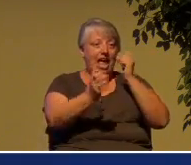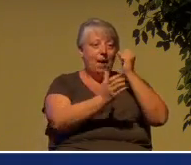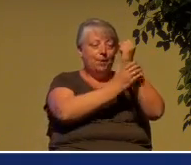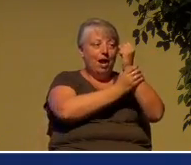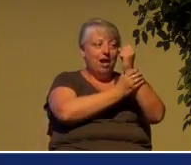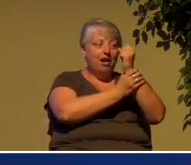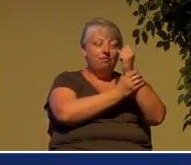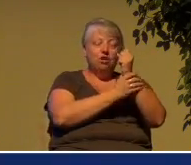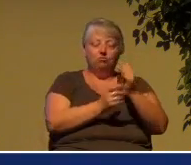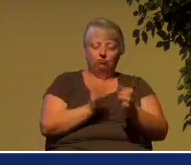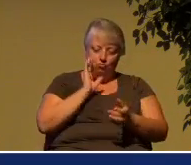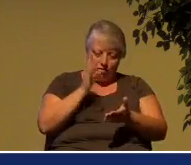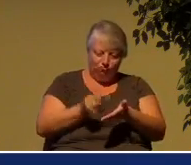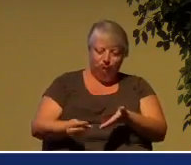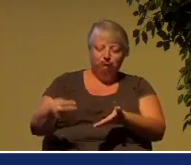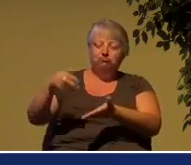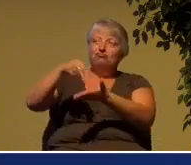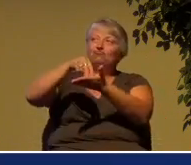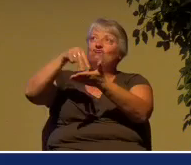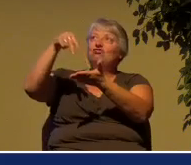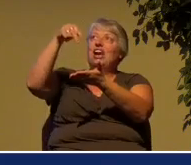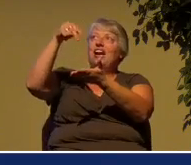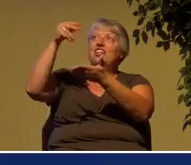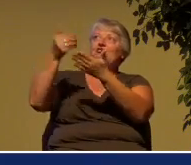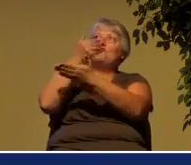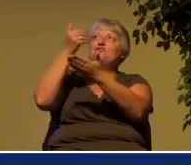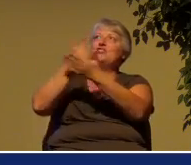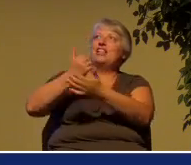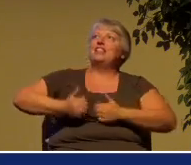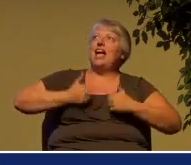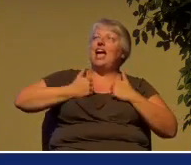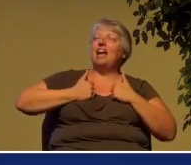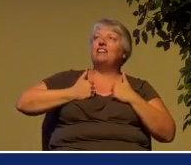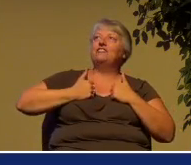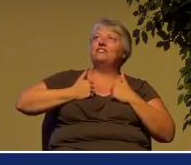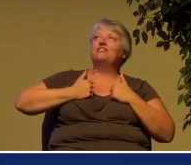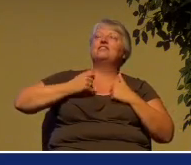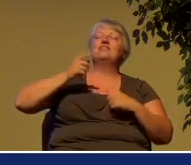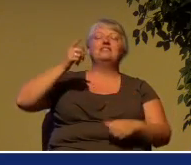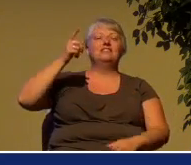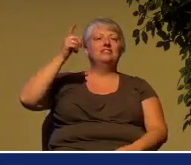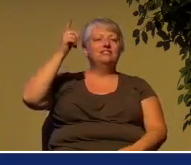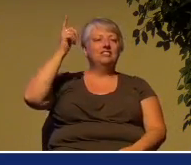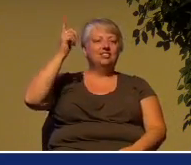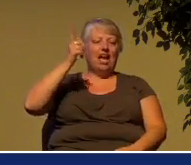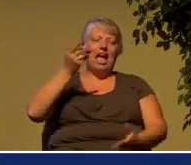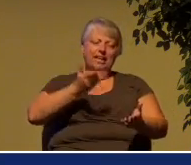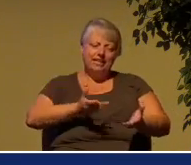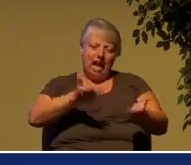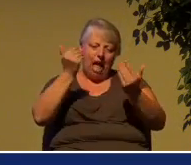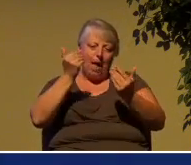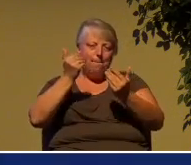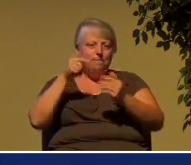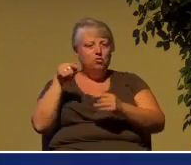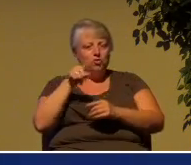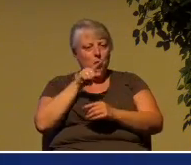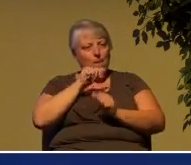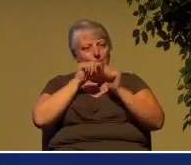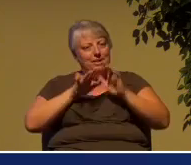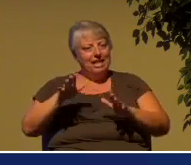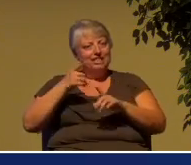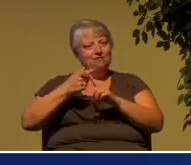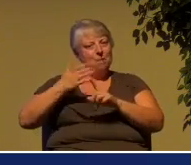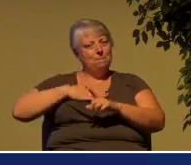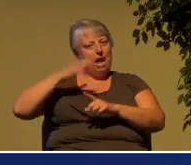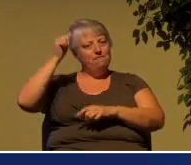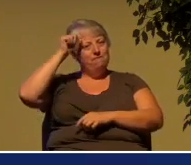those words of the Lord Jesus, come blessed of my Father, inherit the kingdom that has been prepared for you from before the foundation of the world.